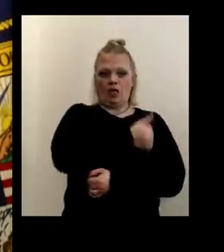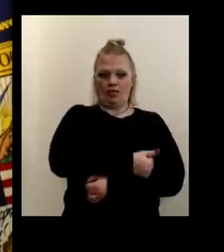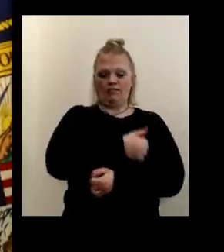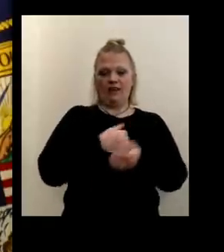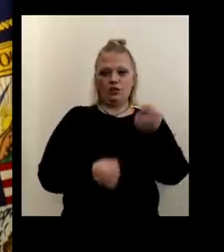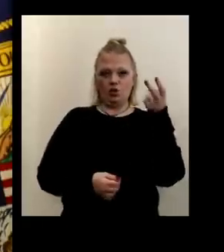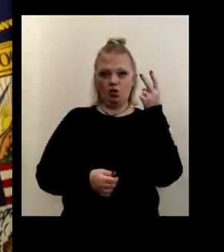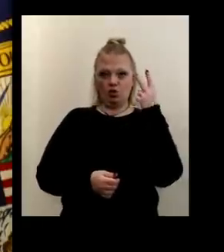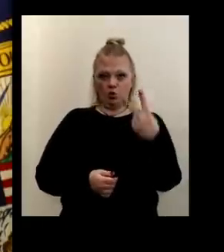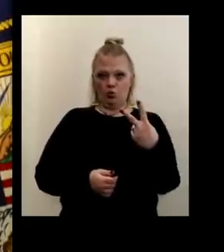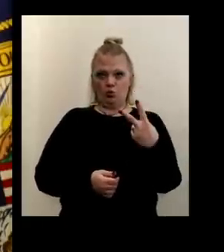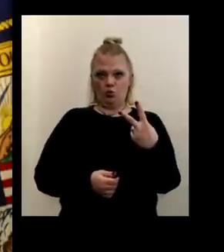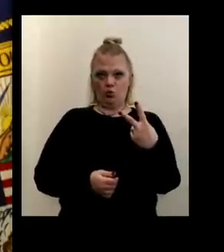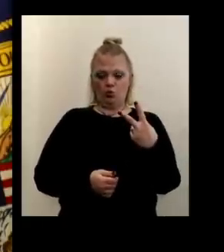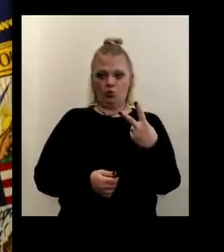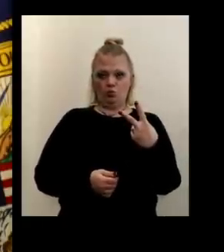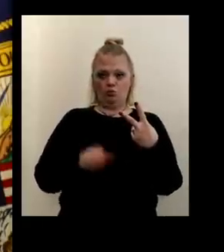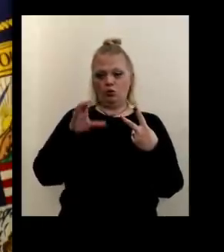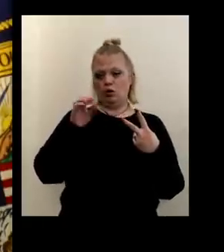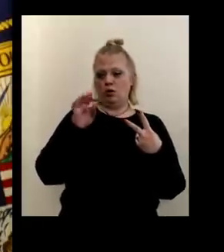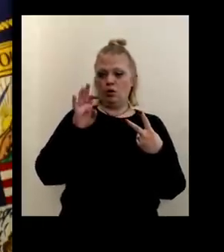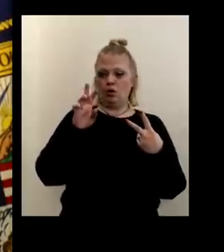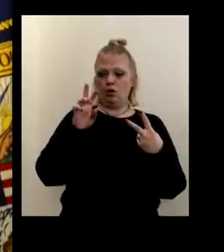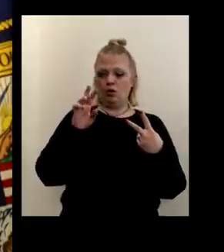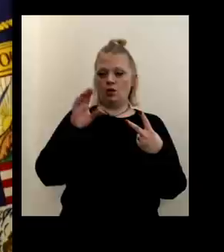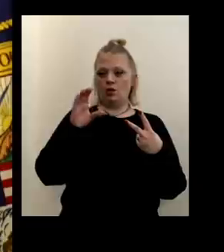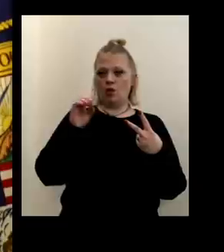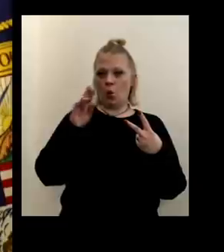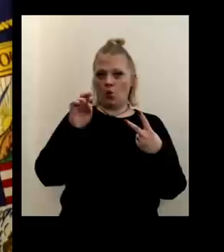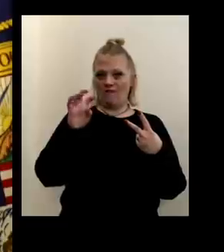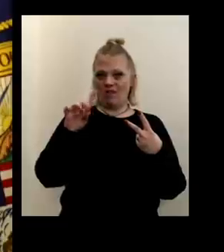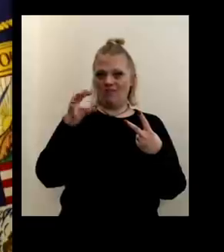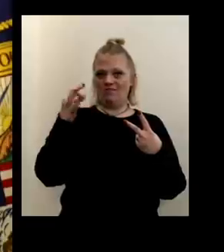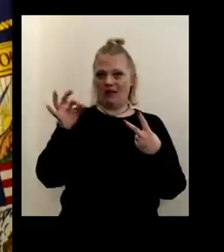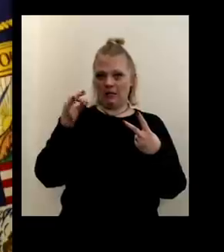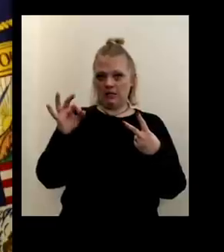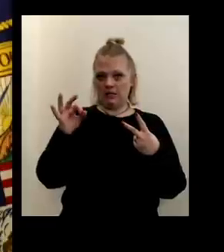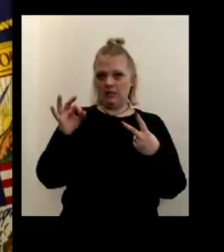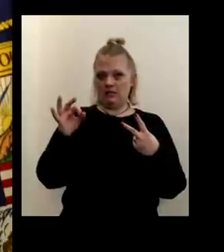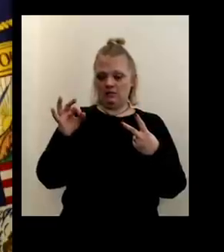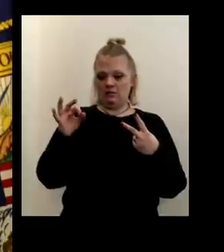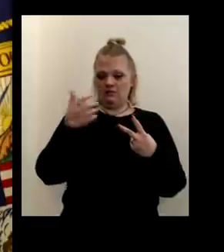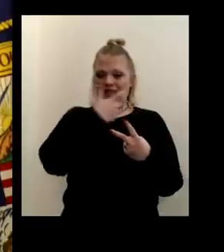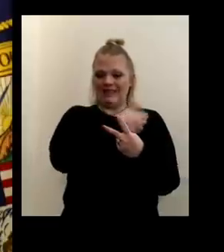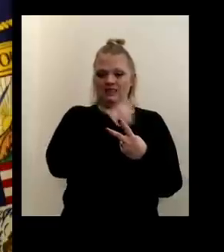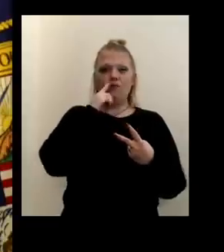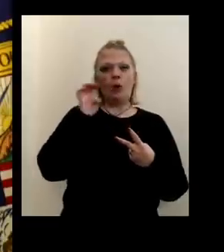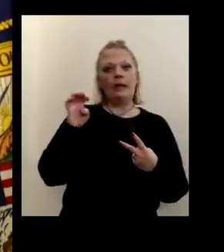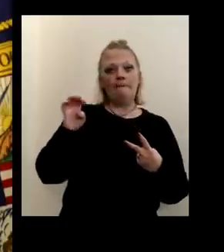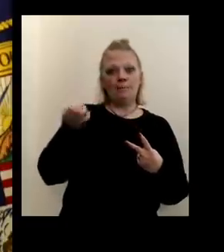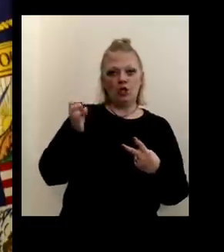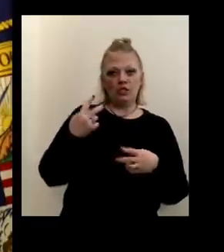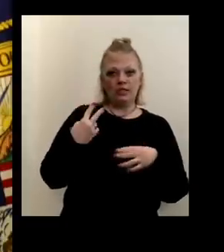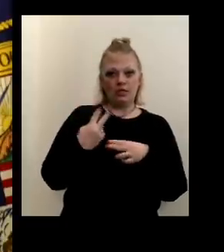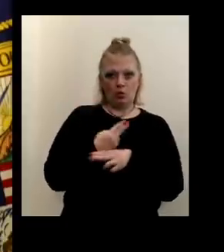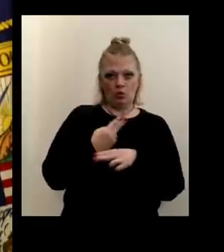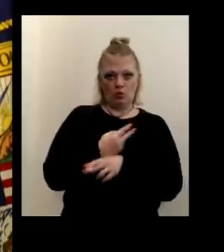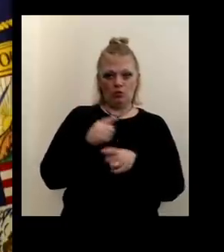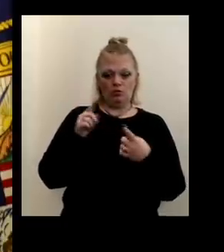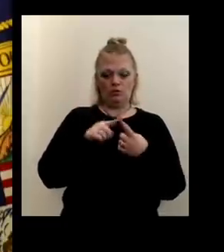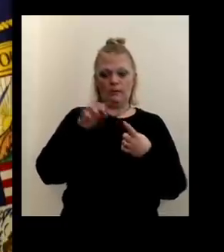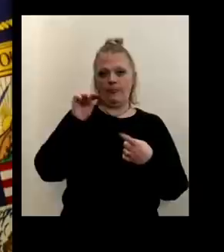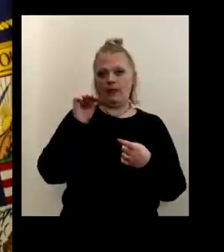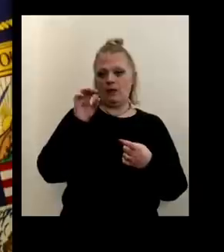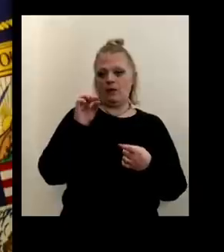uh, COVID-19 vaccines for emergency use in the United States. So as you mentioned, the